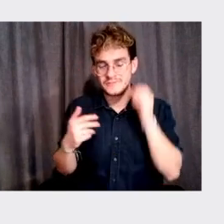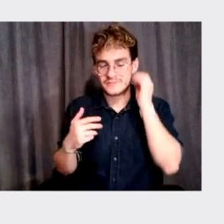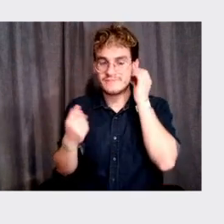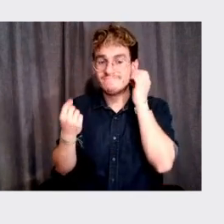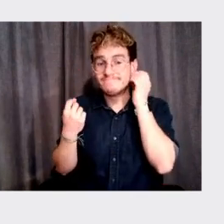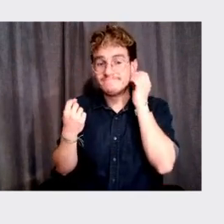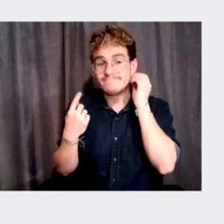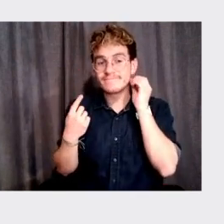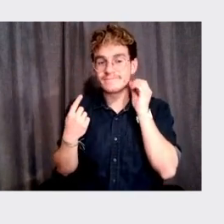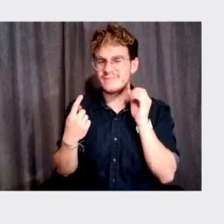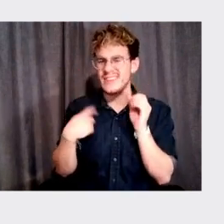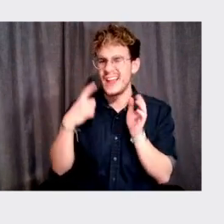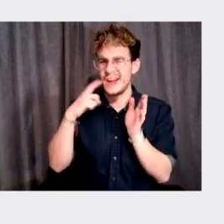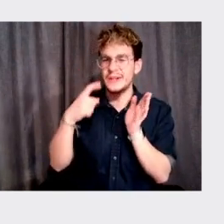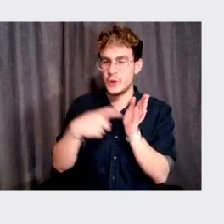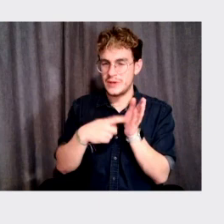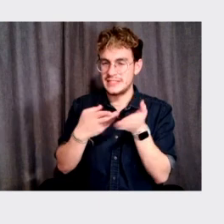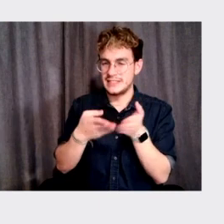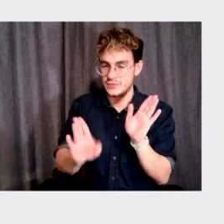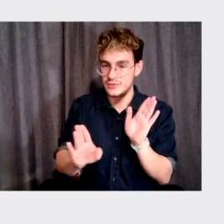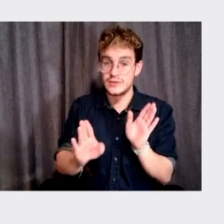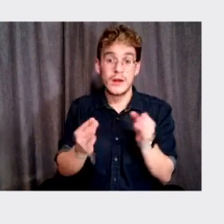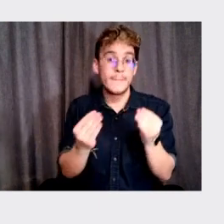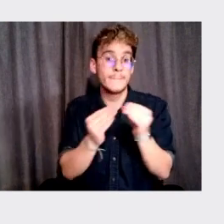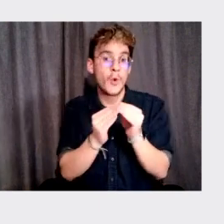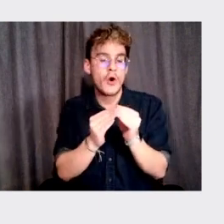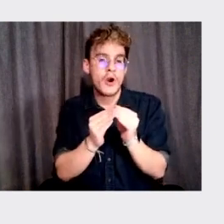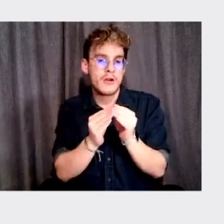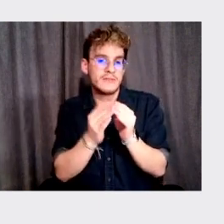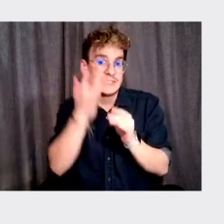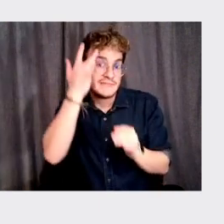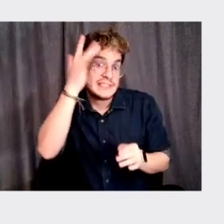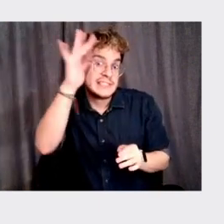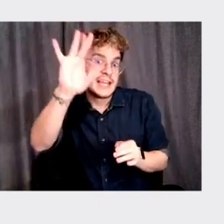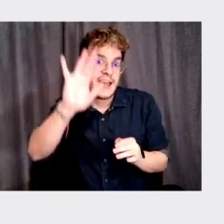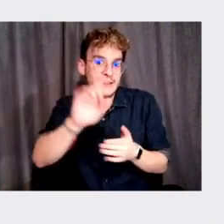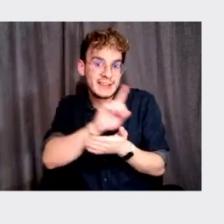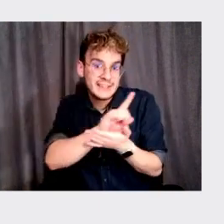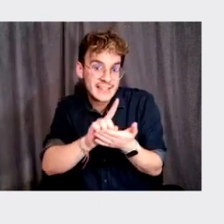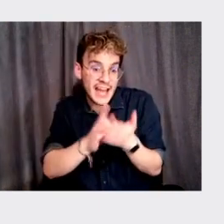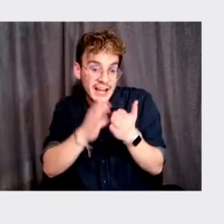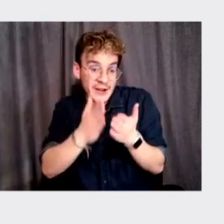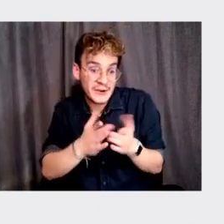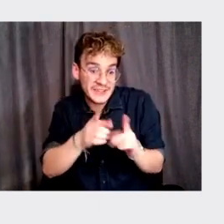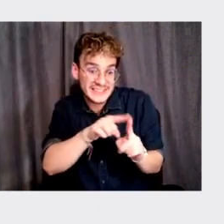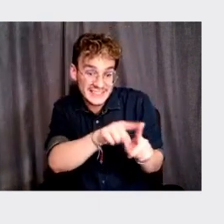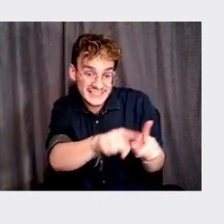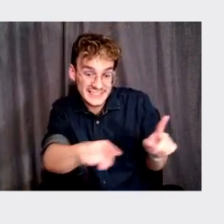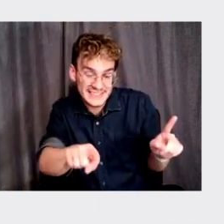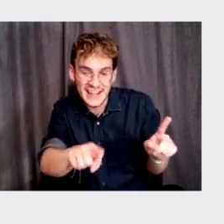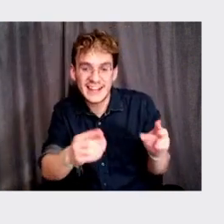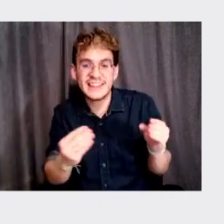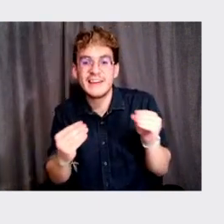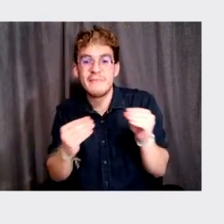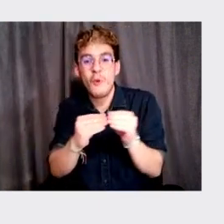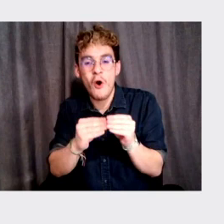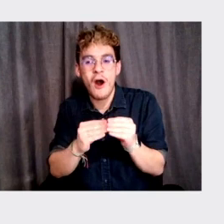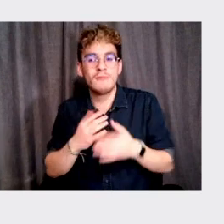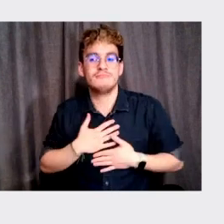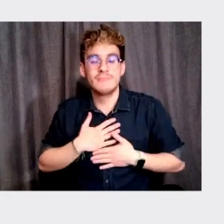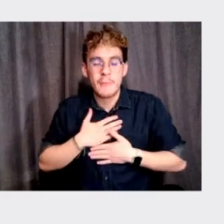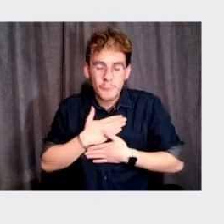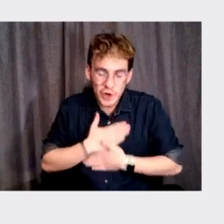but I think what I noticed in general is that the more sophisticated, uh, the designers, the more they, they appreciated